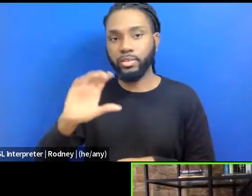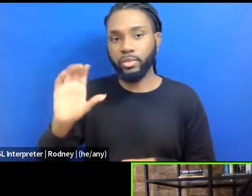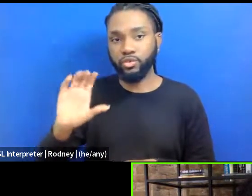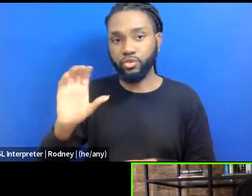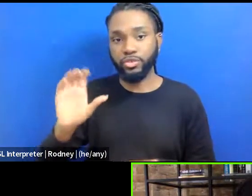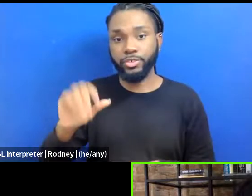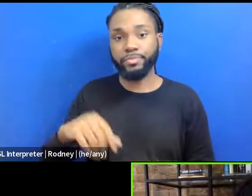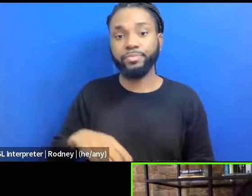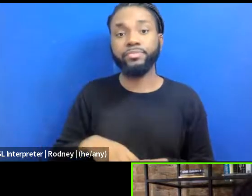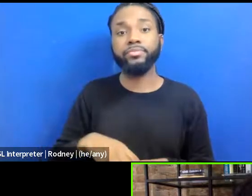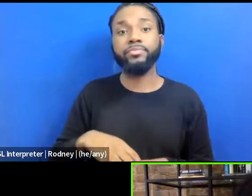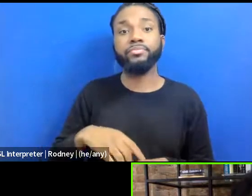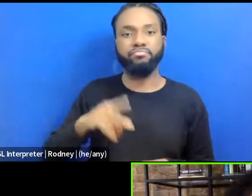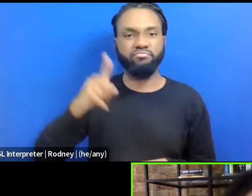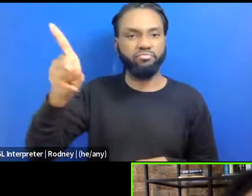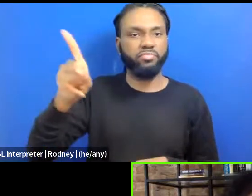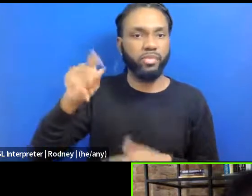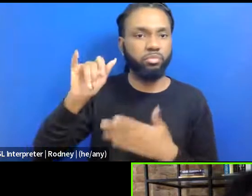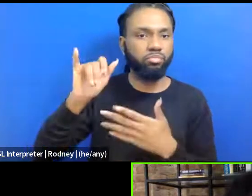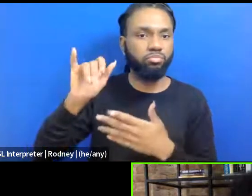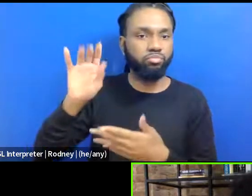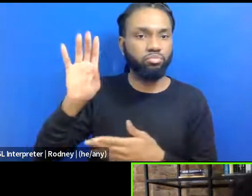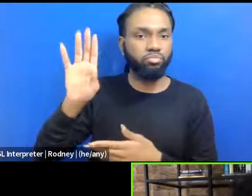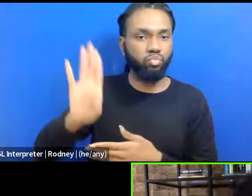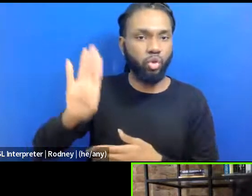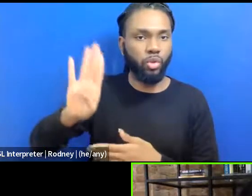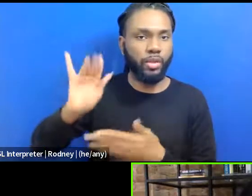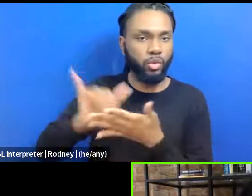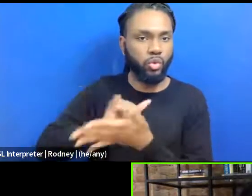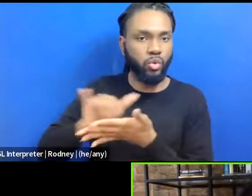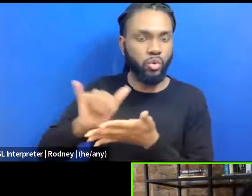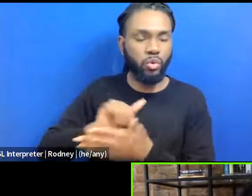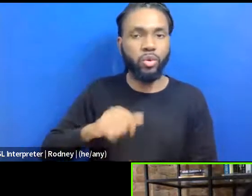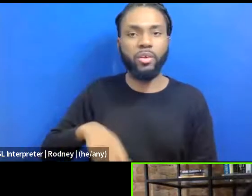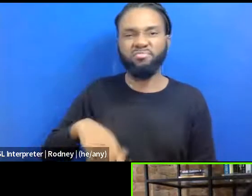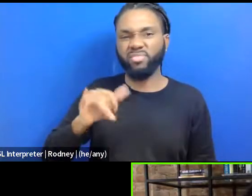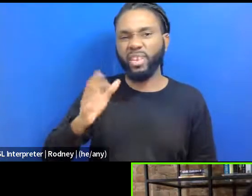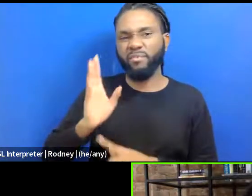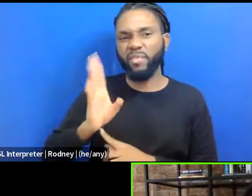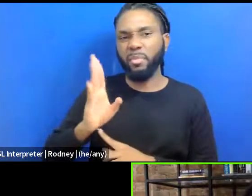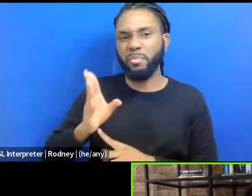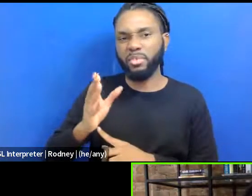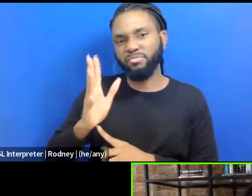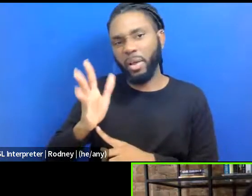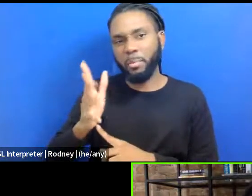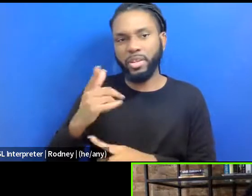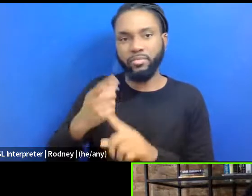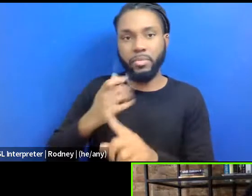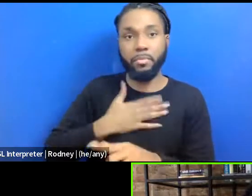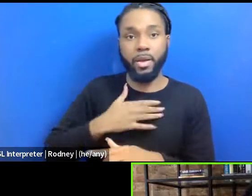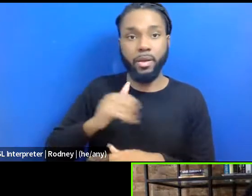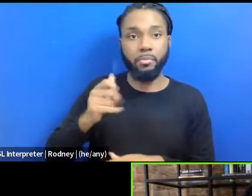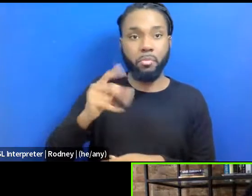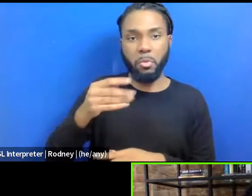in Brooklyn, New York, so like five minutes away from my apartment, and